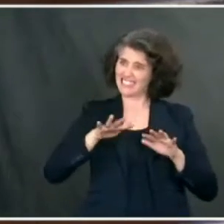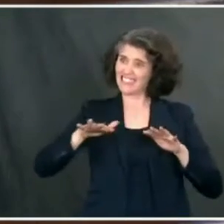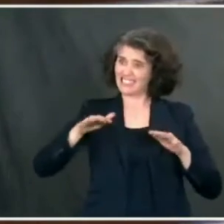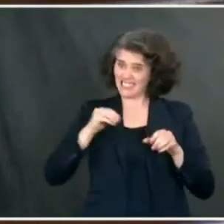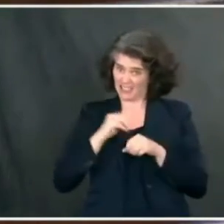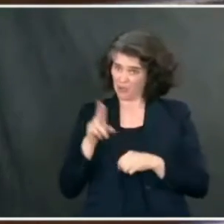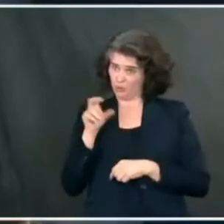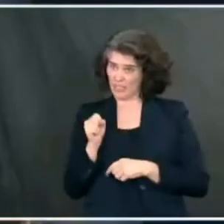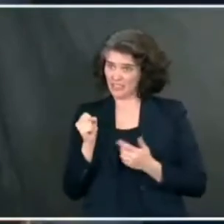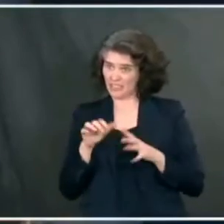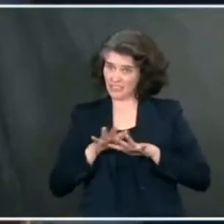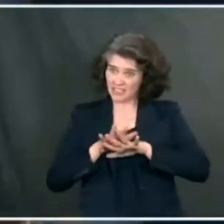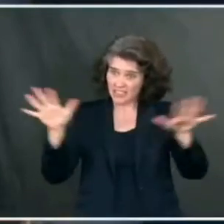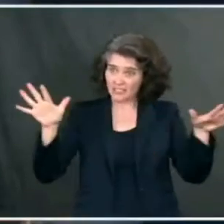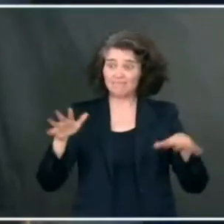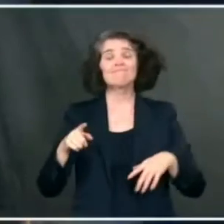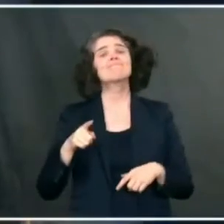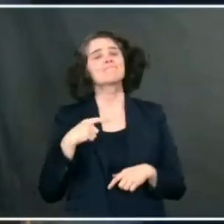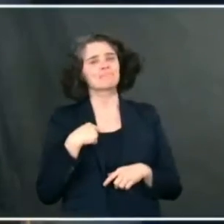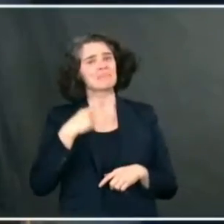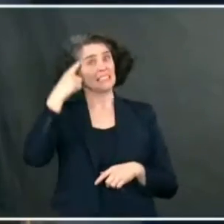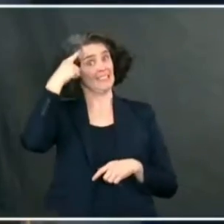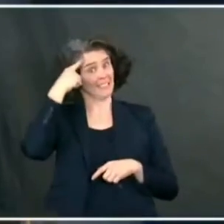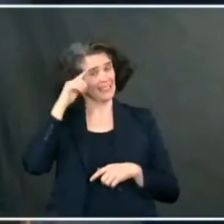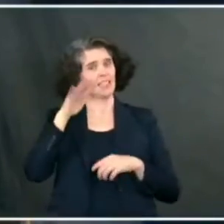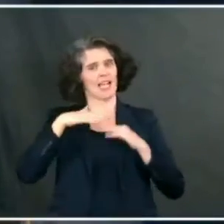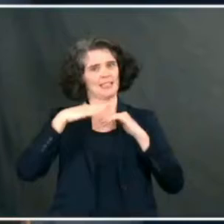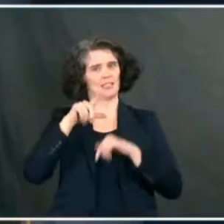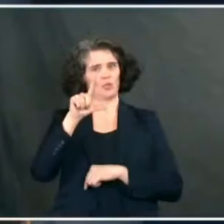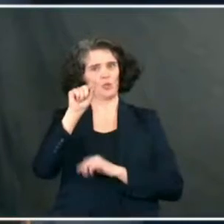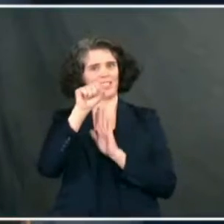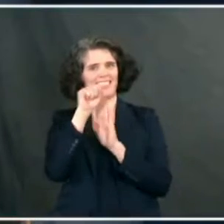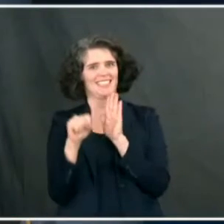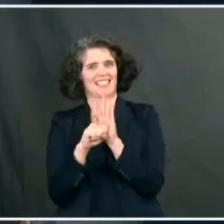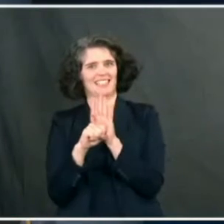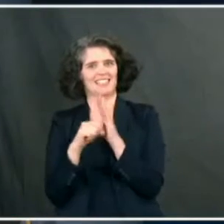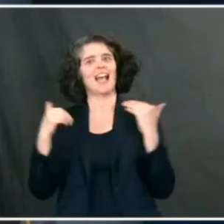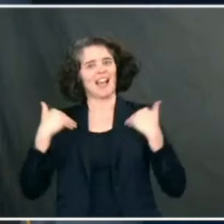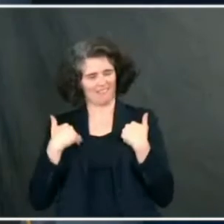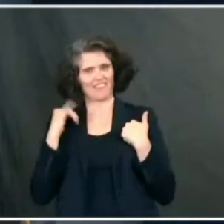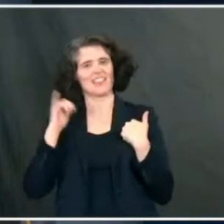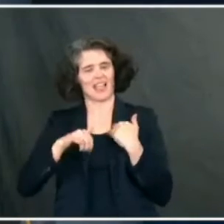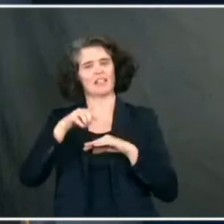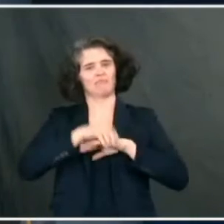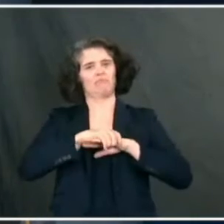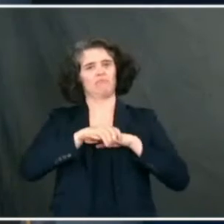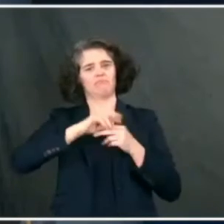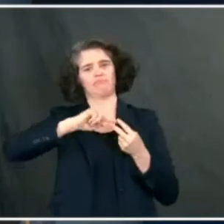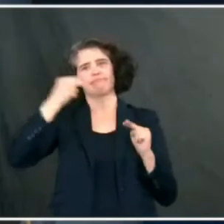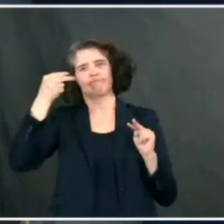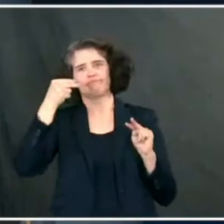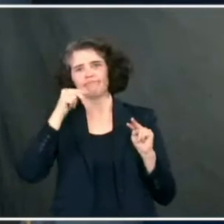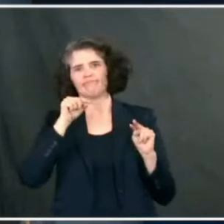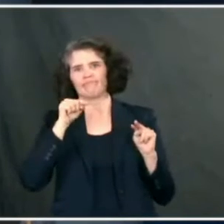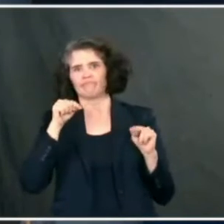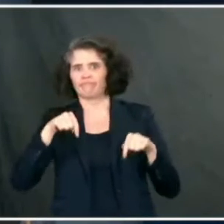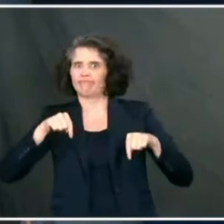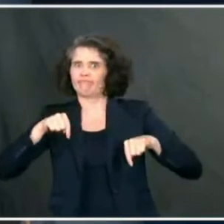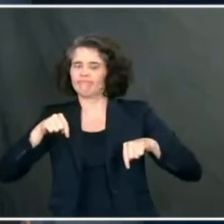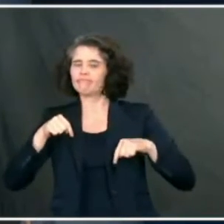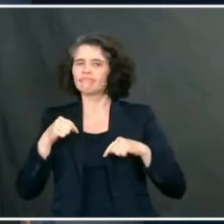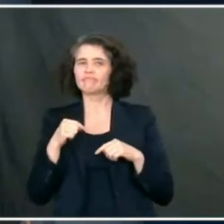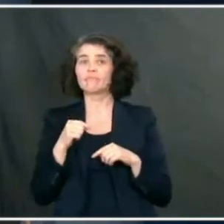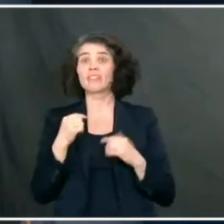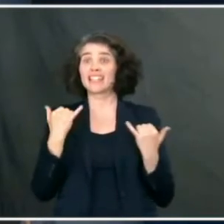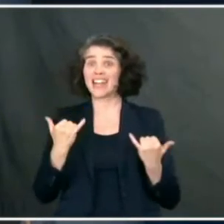in the United States? Well, I think it's in at least 20 states that people have mentioned exactly. The real question that's going to be asked, is